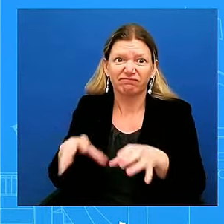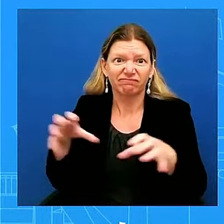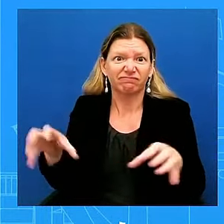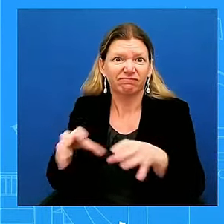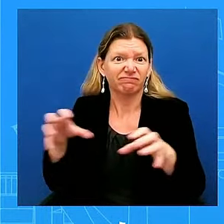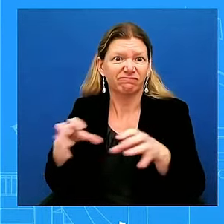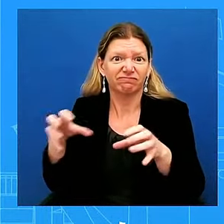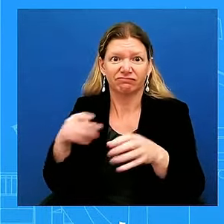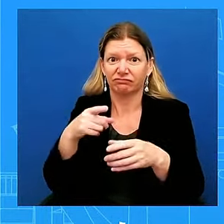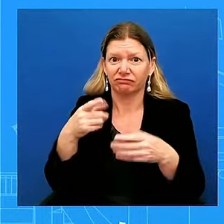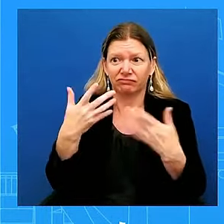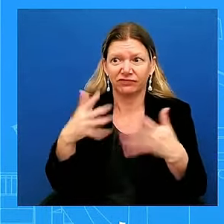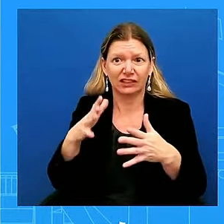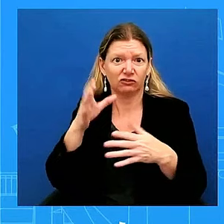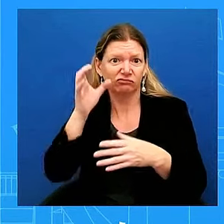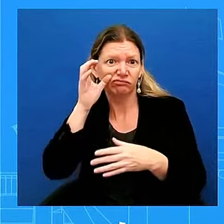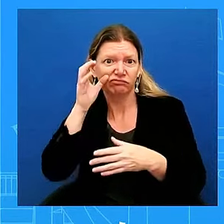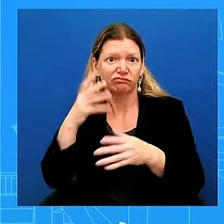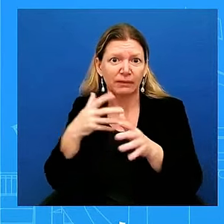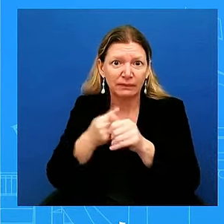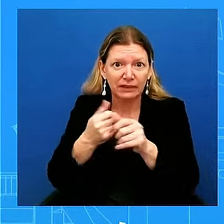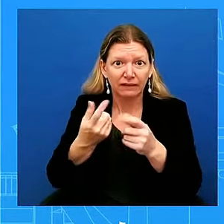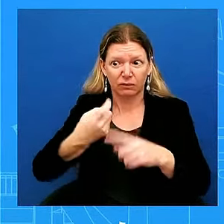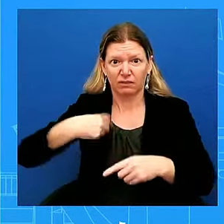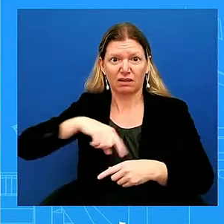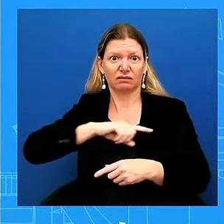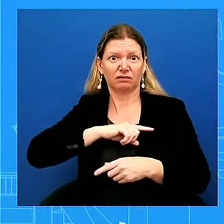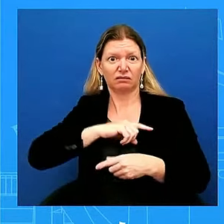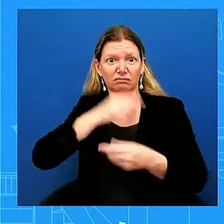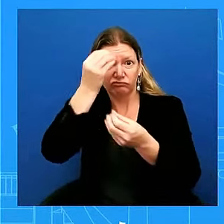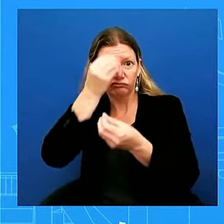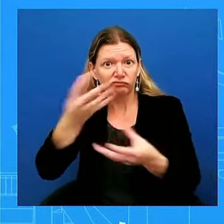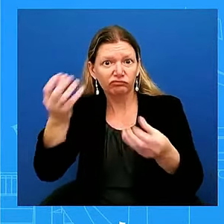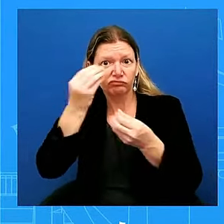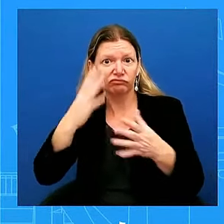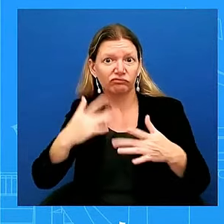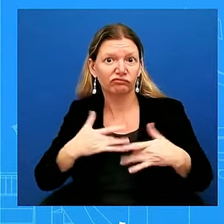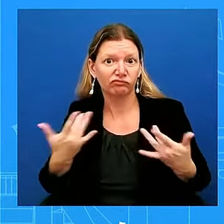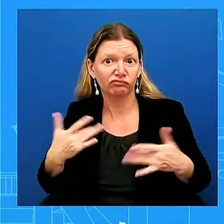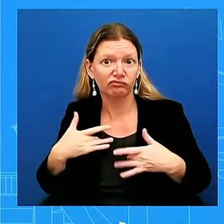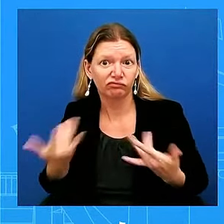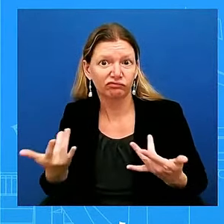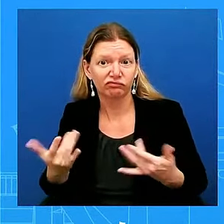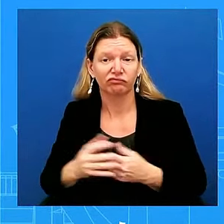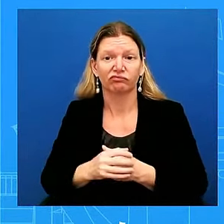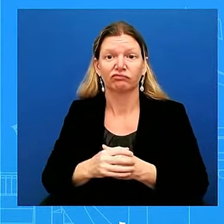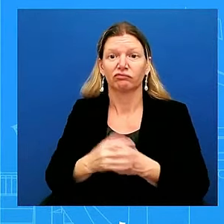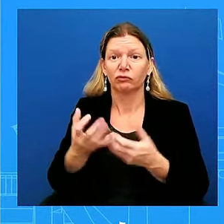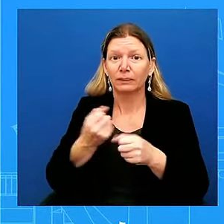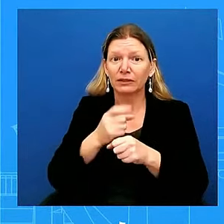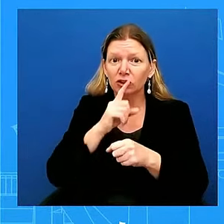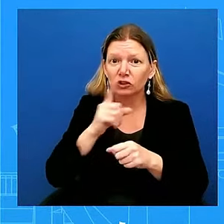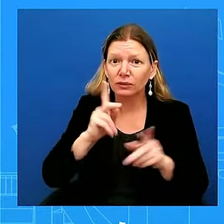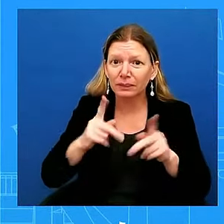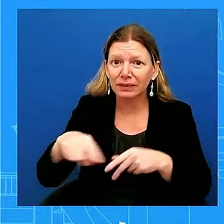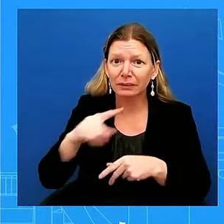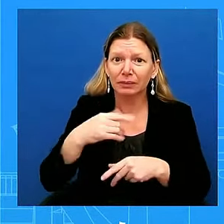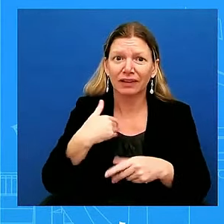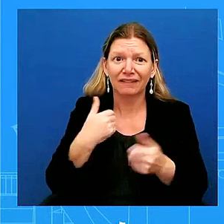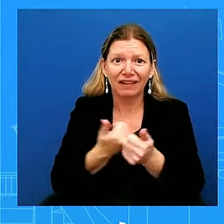some of the things that are already on the ground, whether it's water, food, generators, assistance that is needed to really